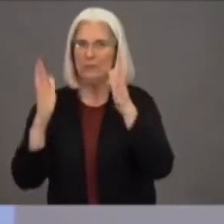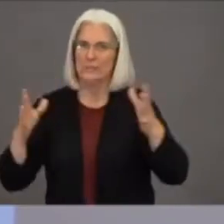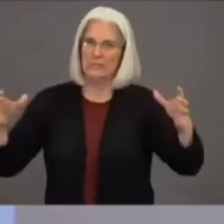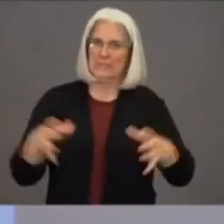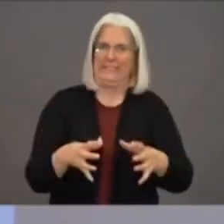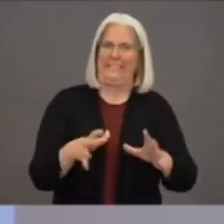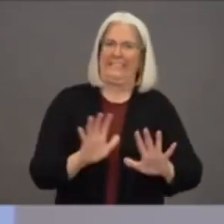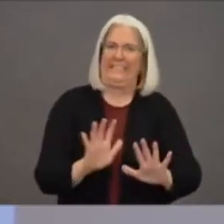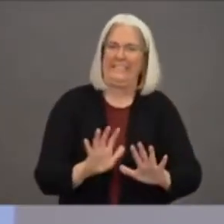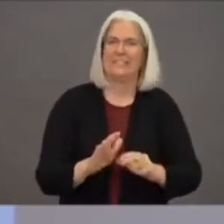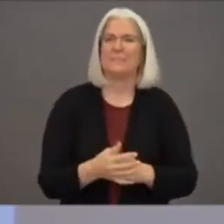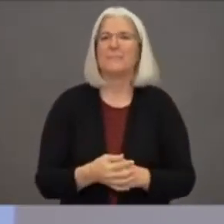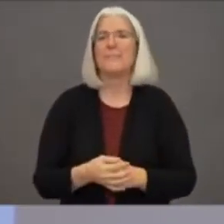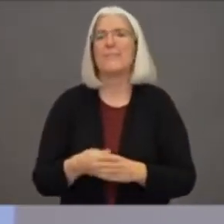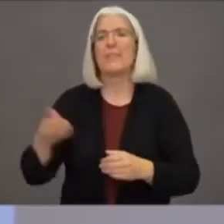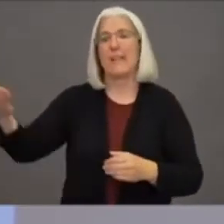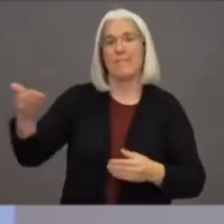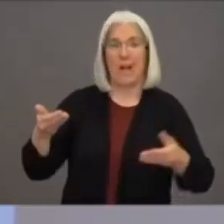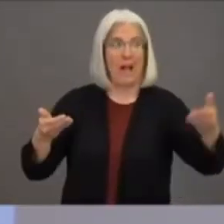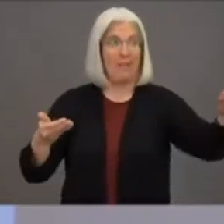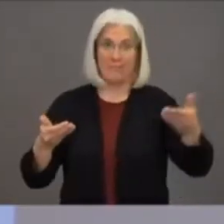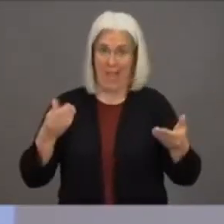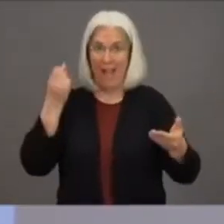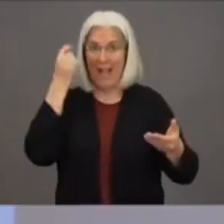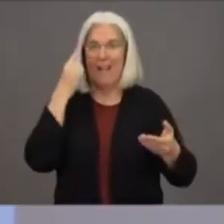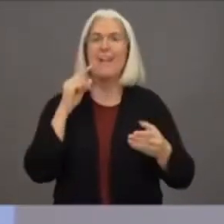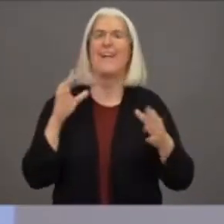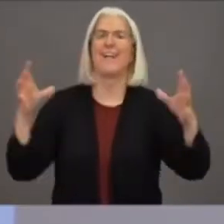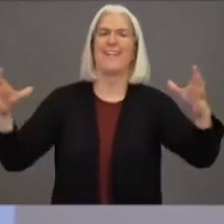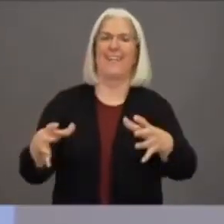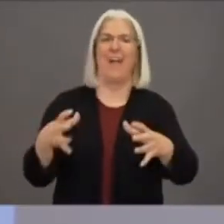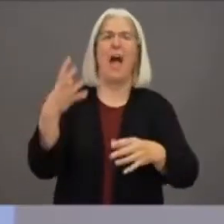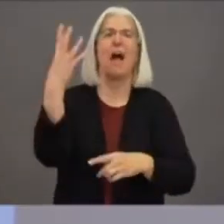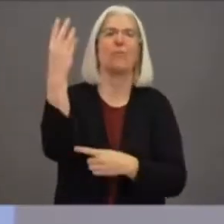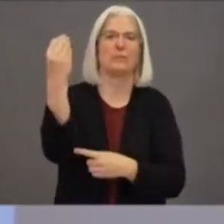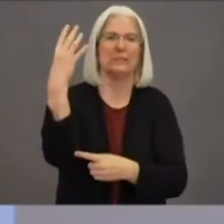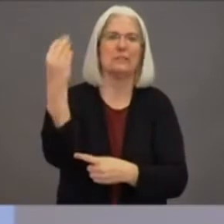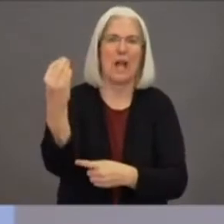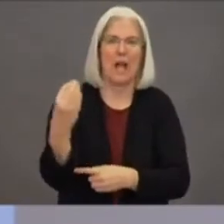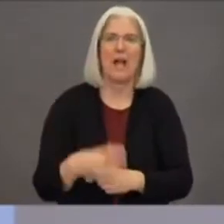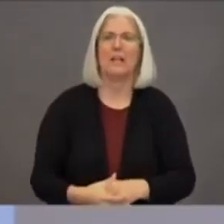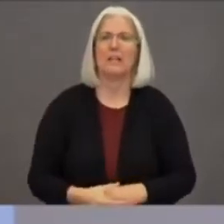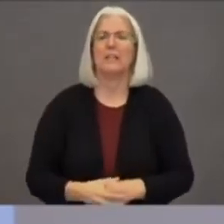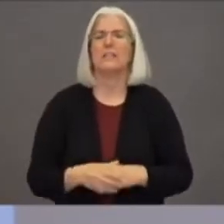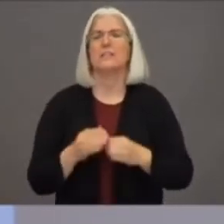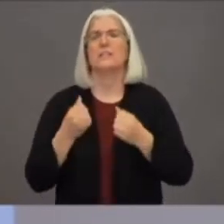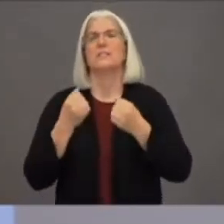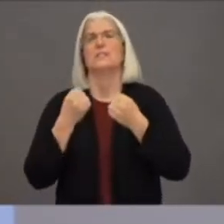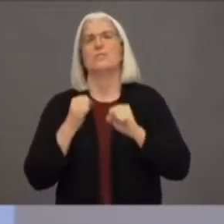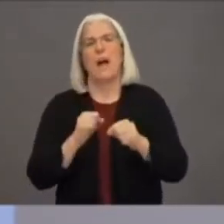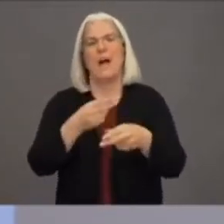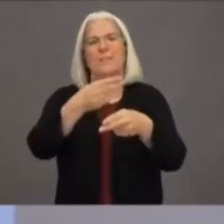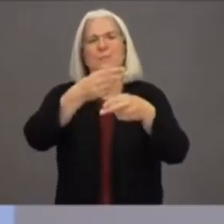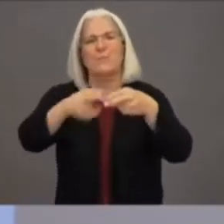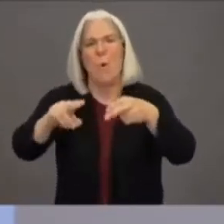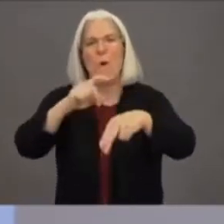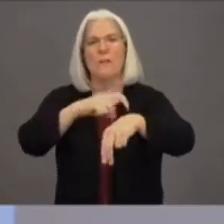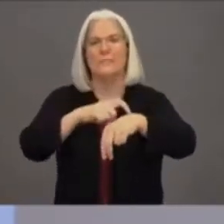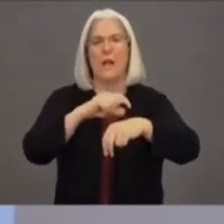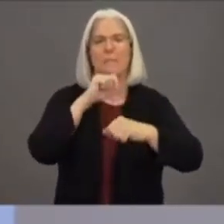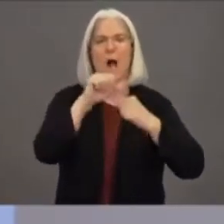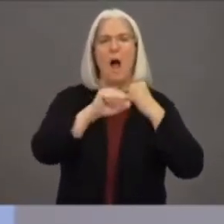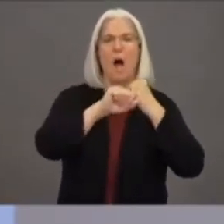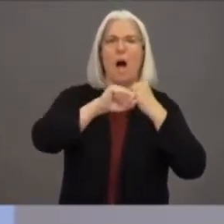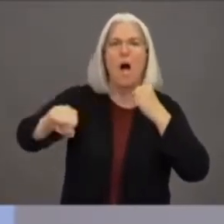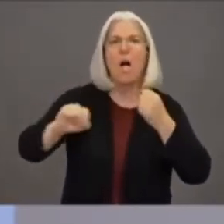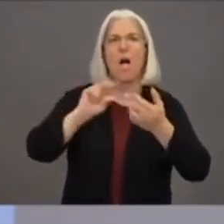your social distance of more than six feet. We also recommending it to keep it stable. So don't go to multiple